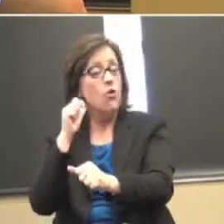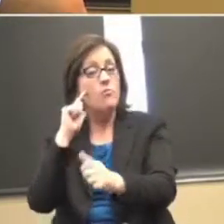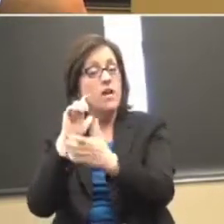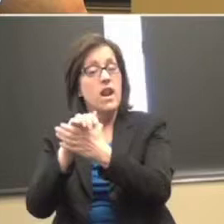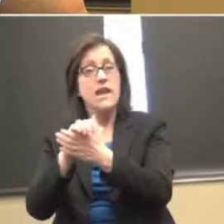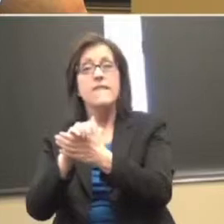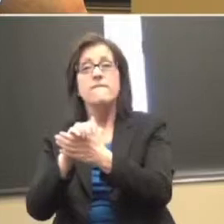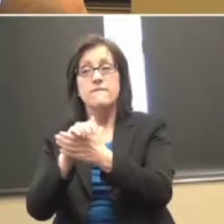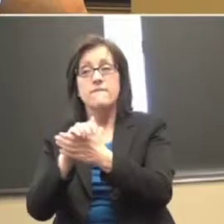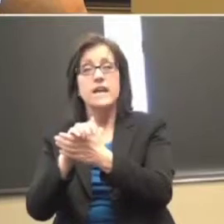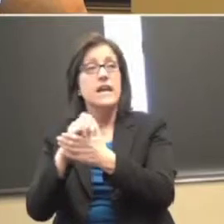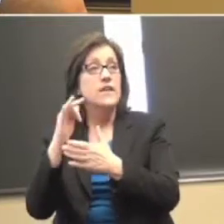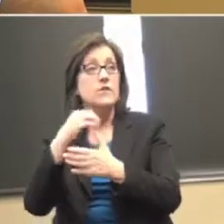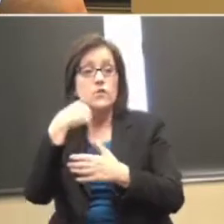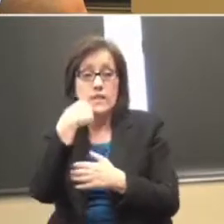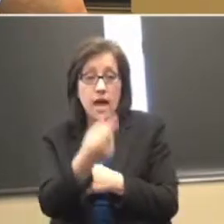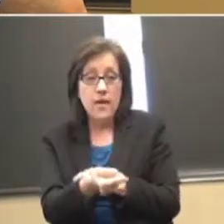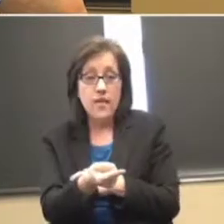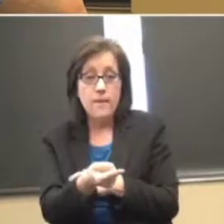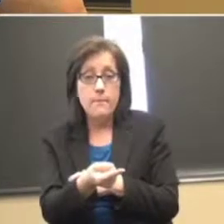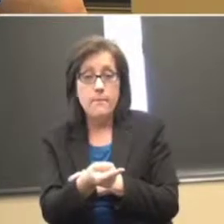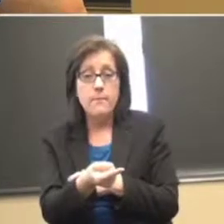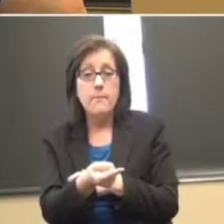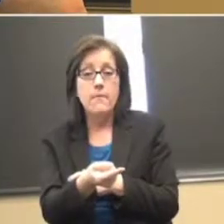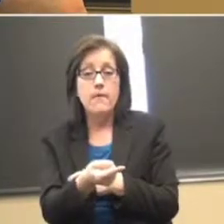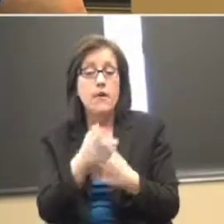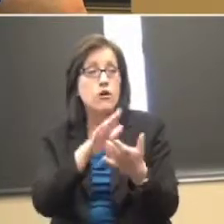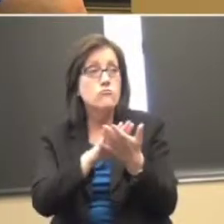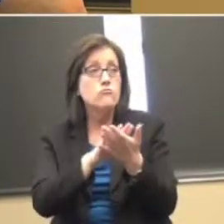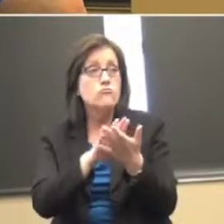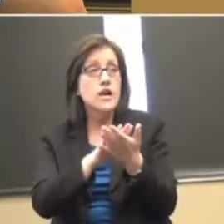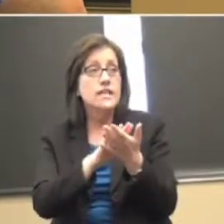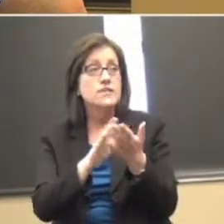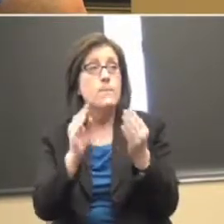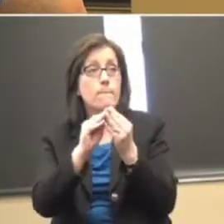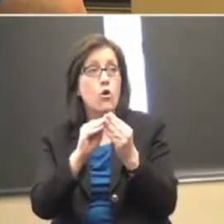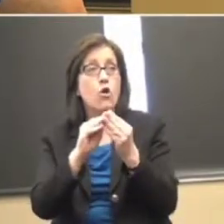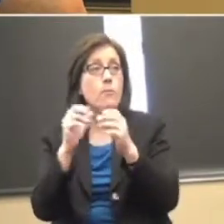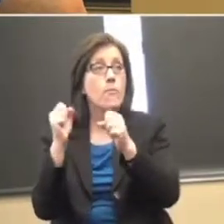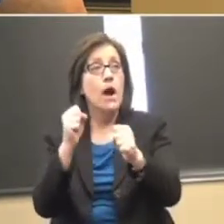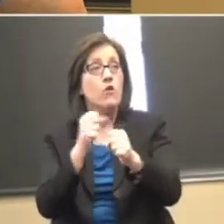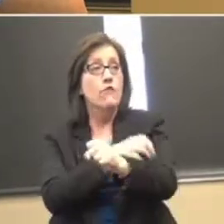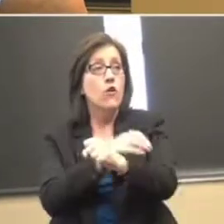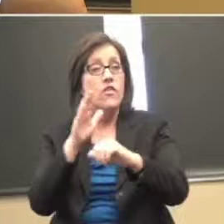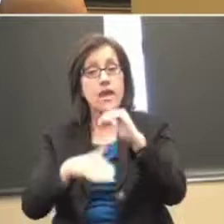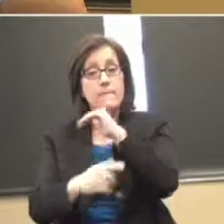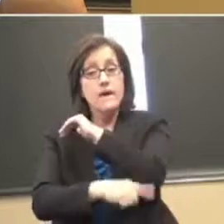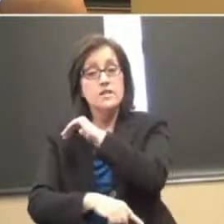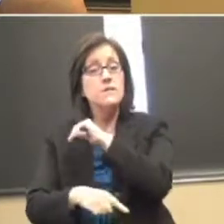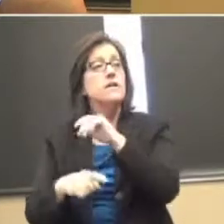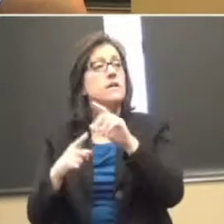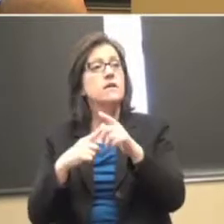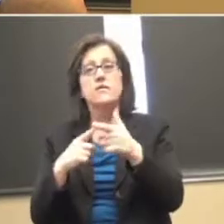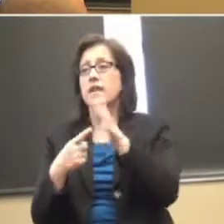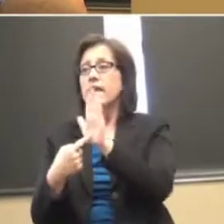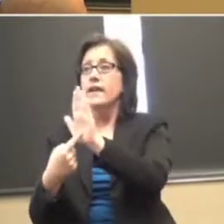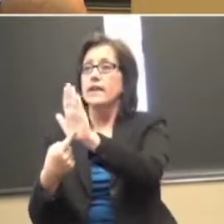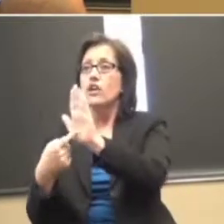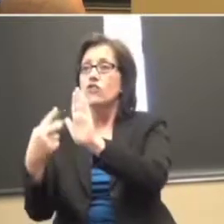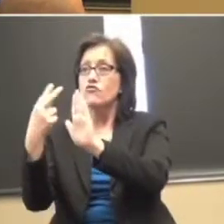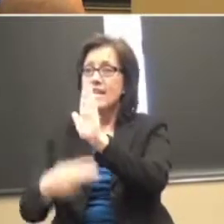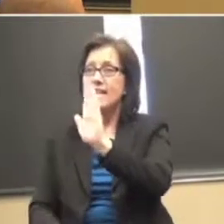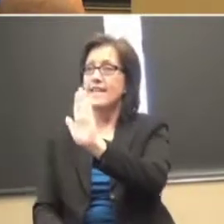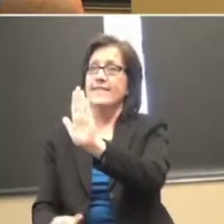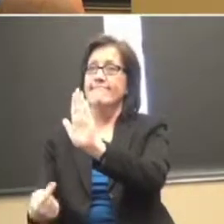that you tell them that praise is more powerful than punishment, that they can like read this academic sheet